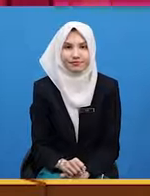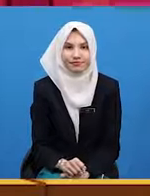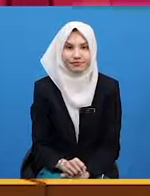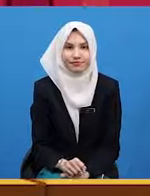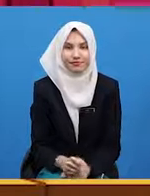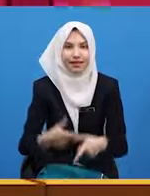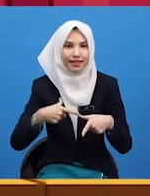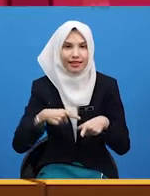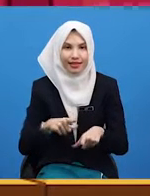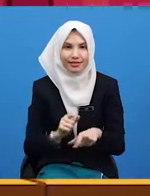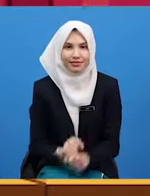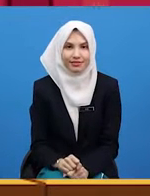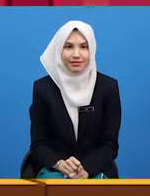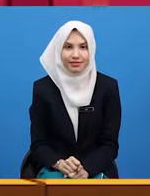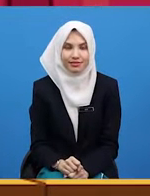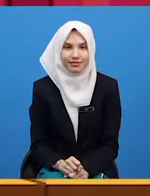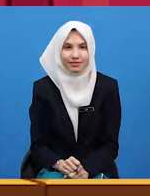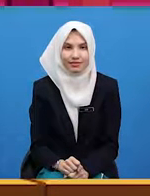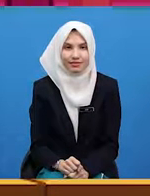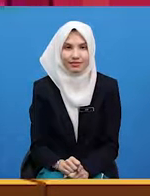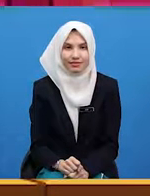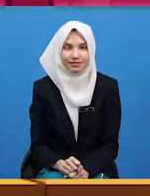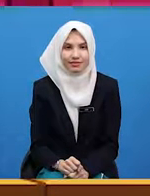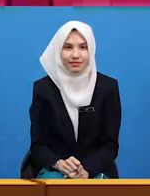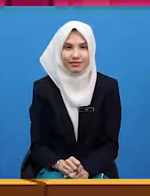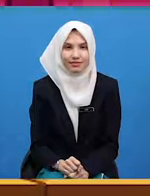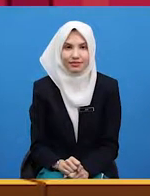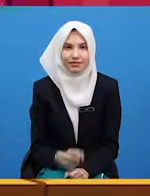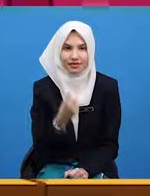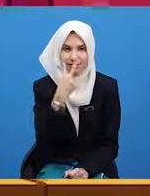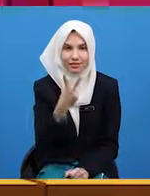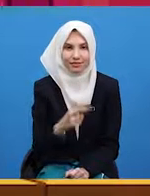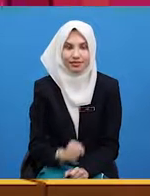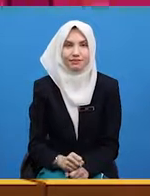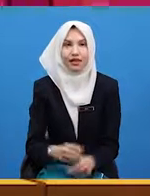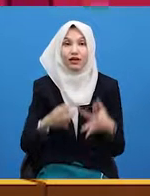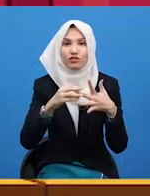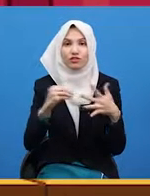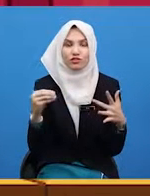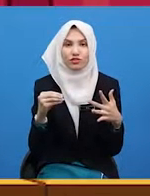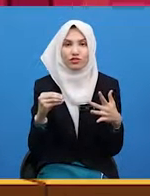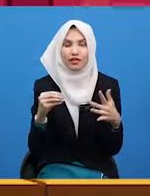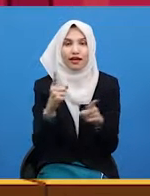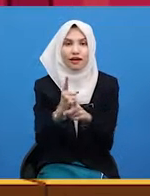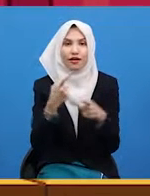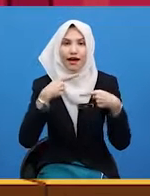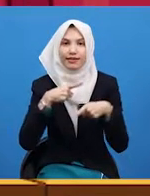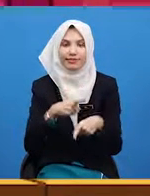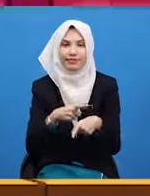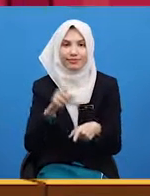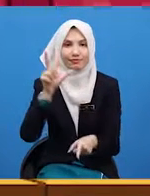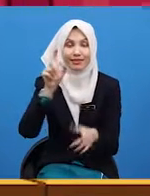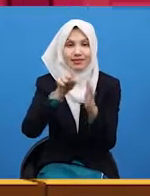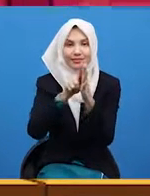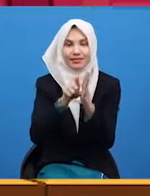That's the spirit, boys and girls Choose the correct answer 30 seconds